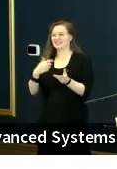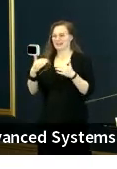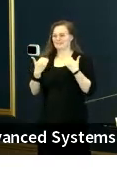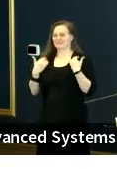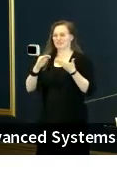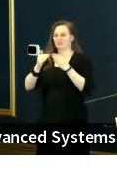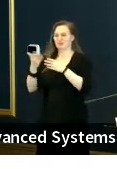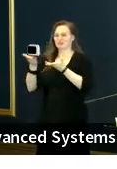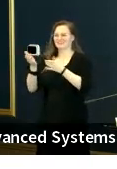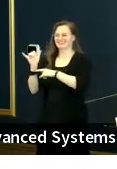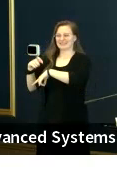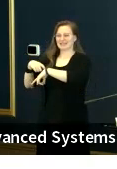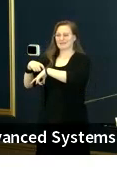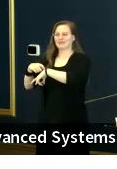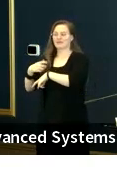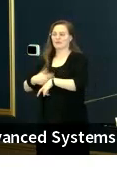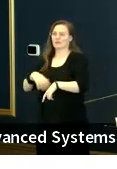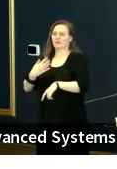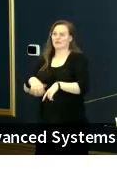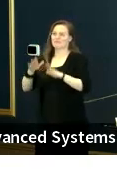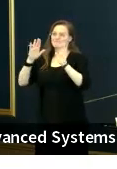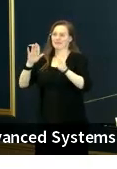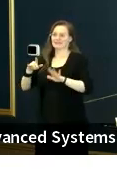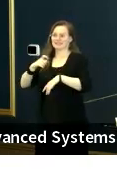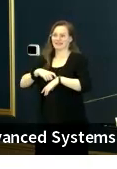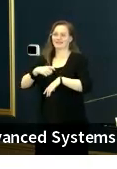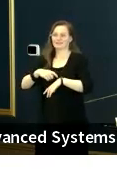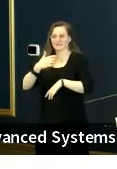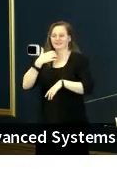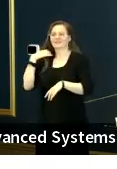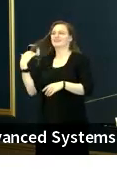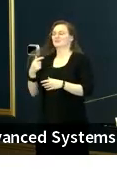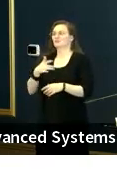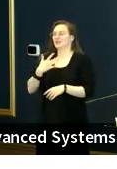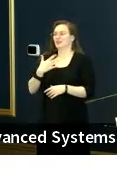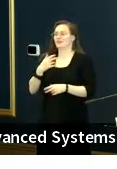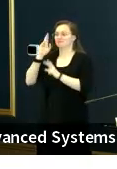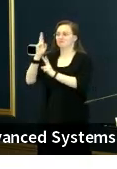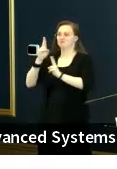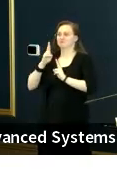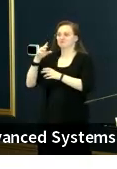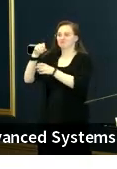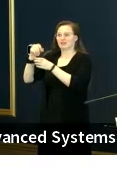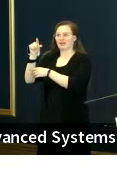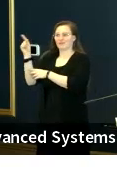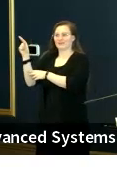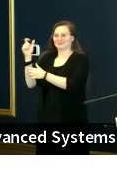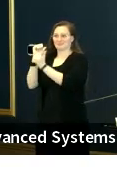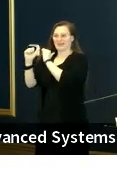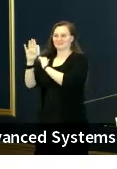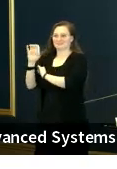at the time. And that was an exciting time for us, and it was a highlight of being part of that government that passed that legislation. So